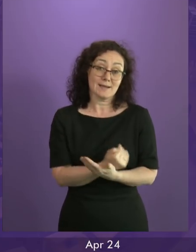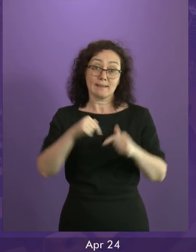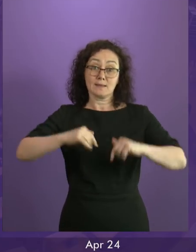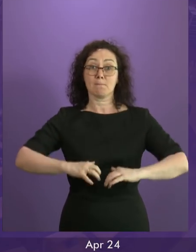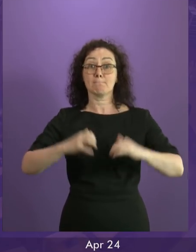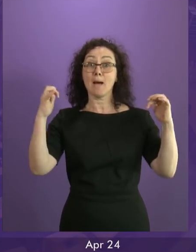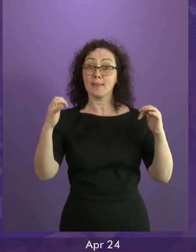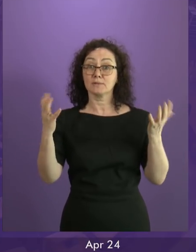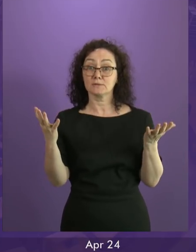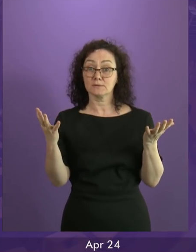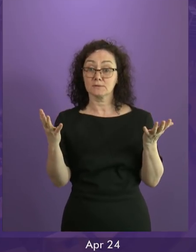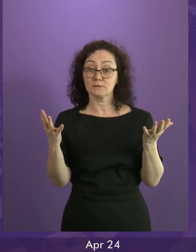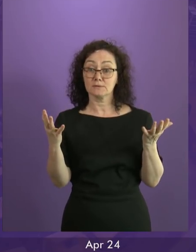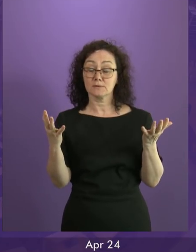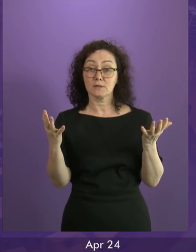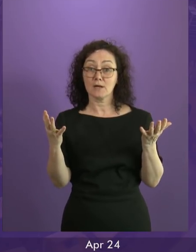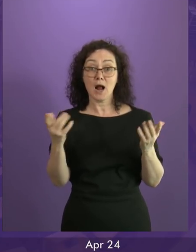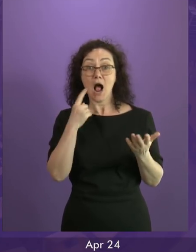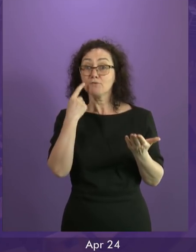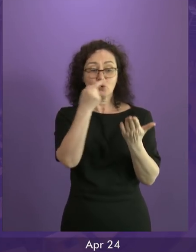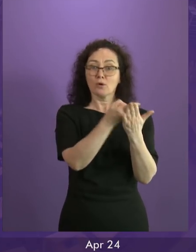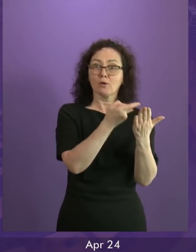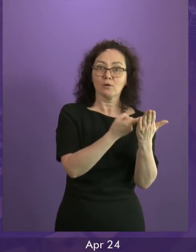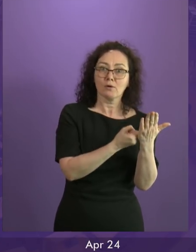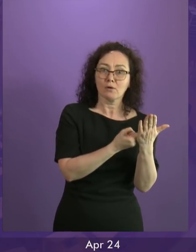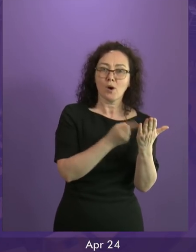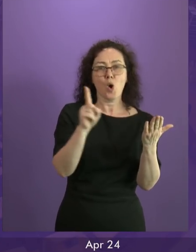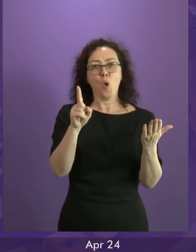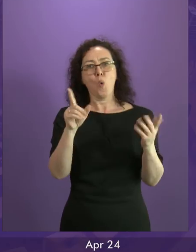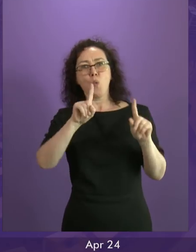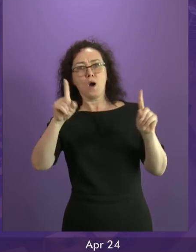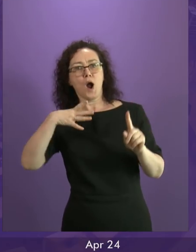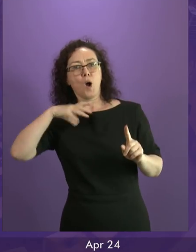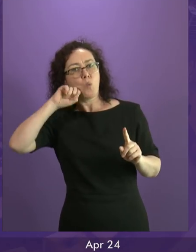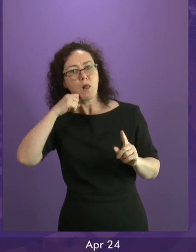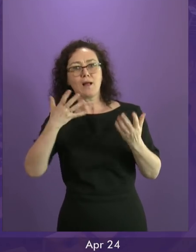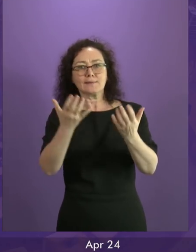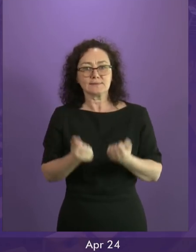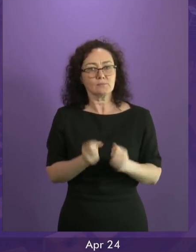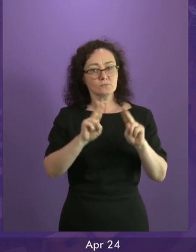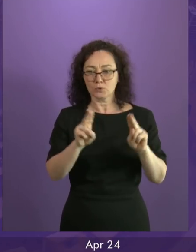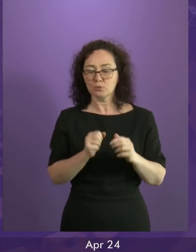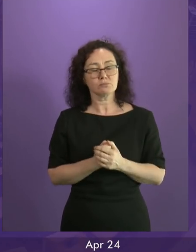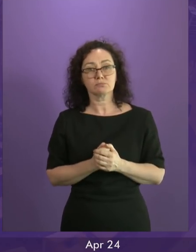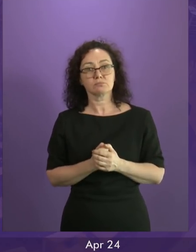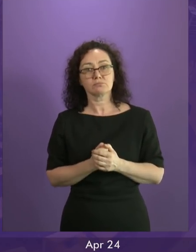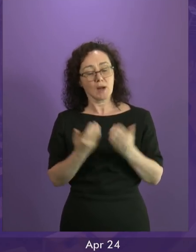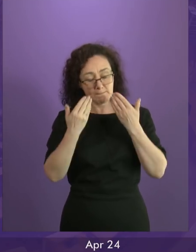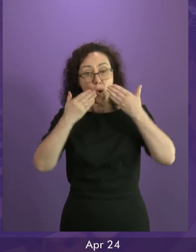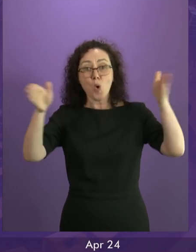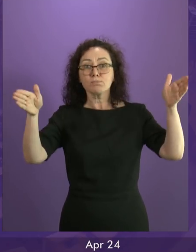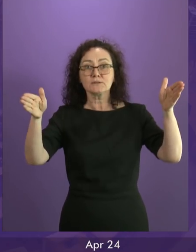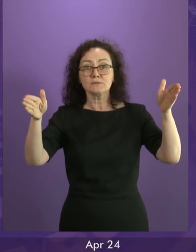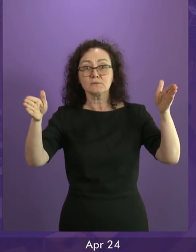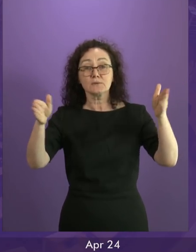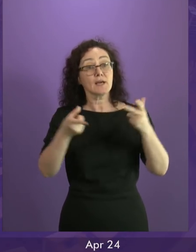precondition. So the onus really is on the Conservatives. Will they come forward in good faith and have that discussion? If they do, they will